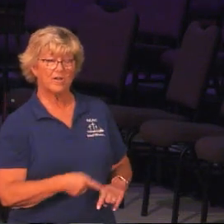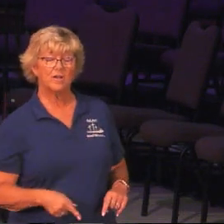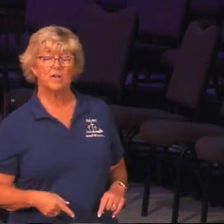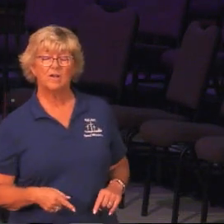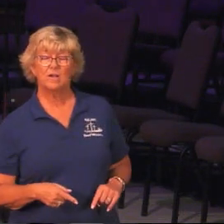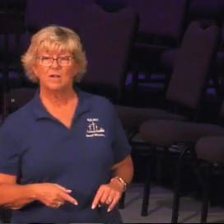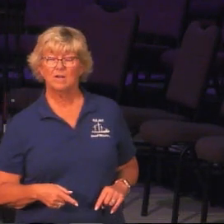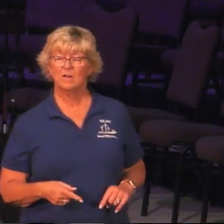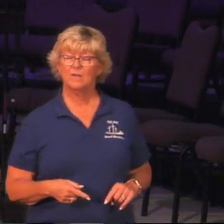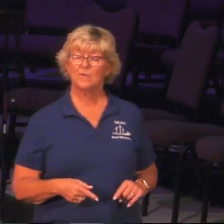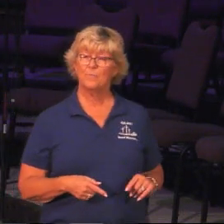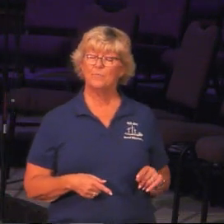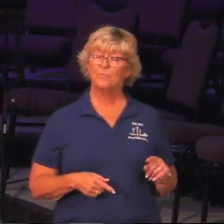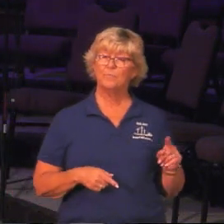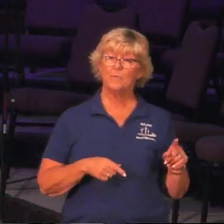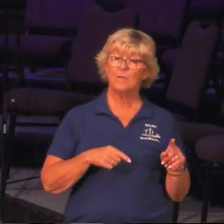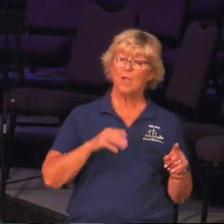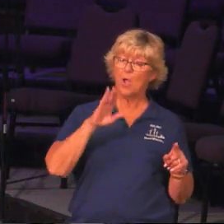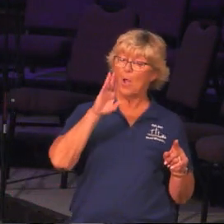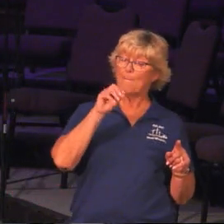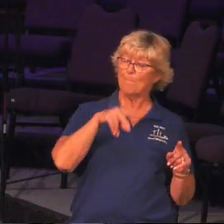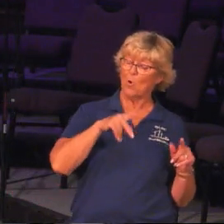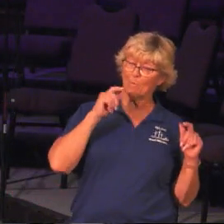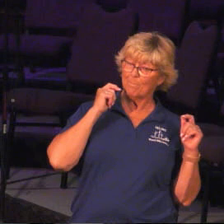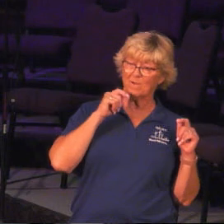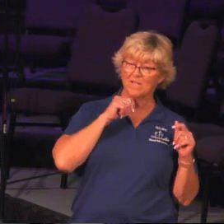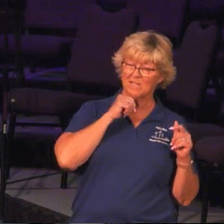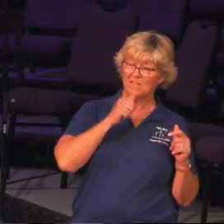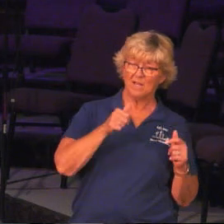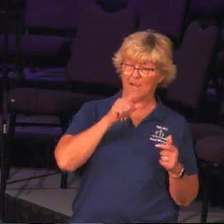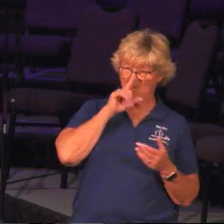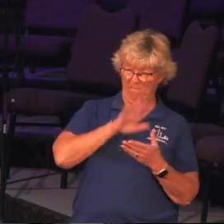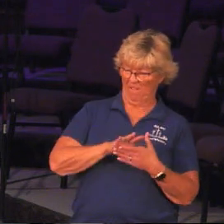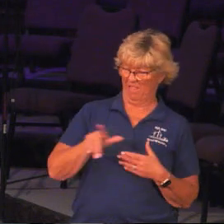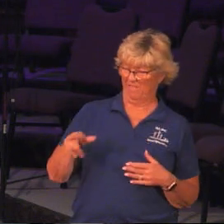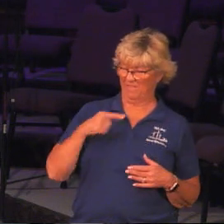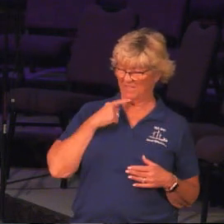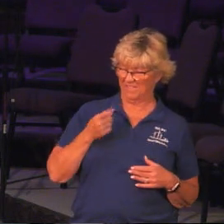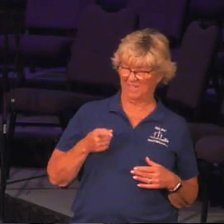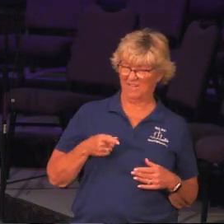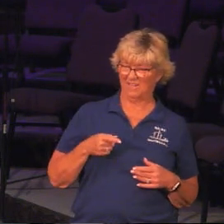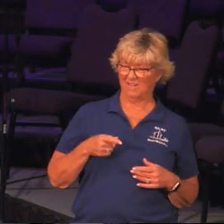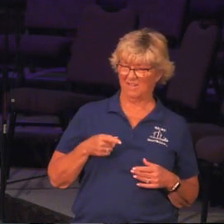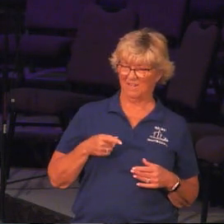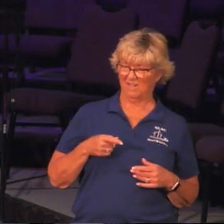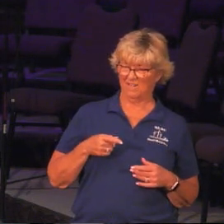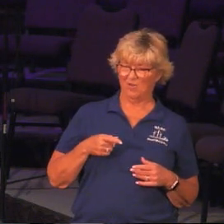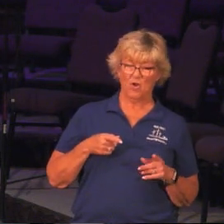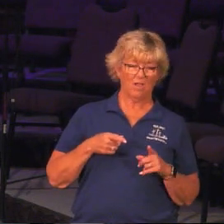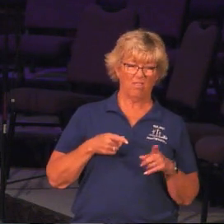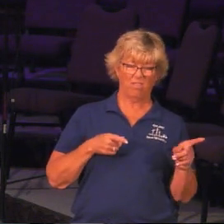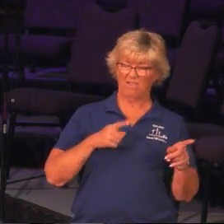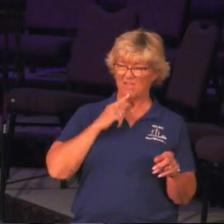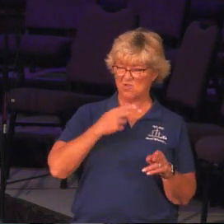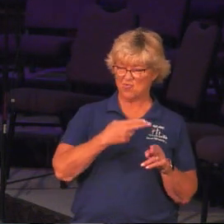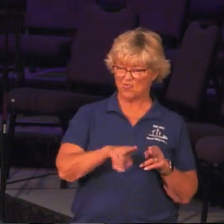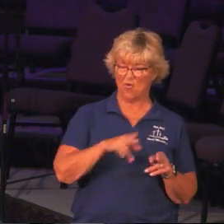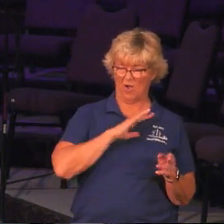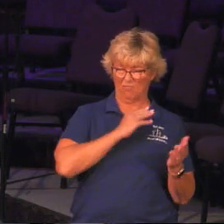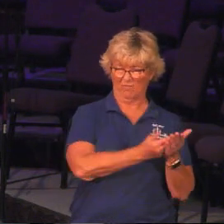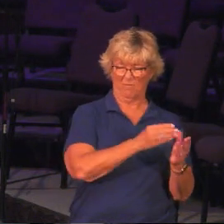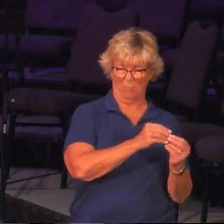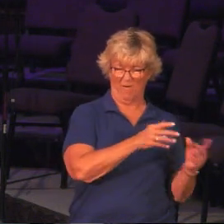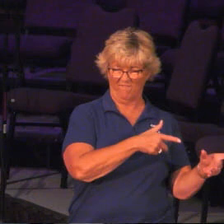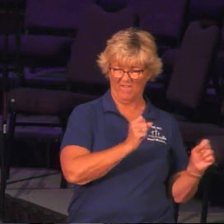Red Riding Hood, Betty Boop doesn't trust or doesn't believe him and says, this way is a shortcut, and it will get me there much